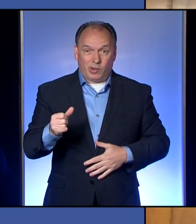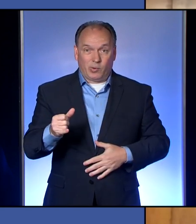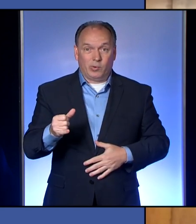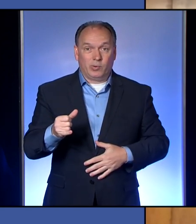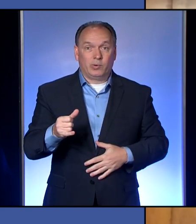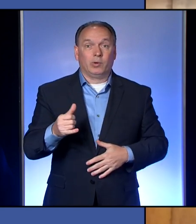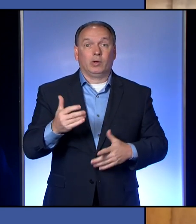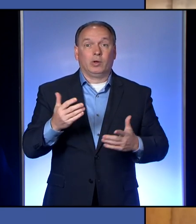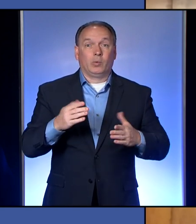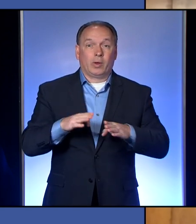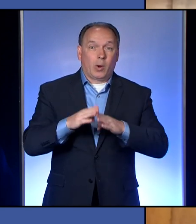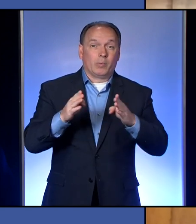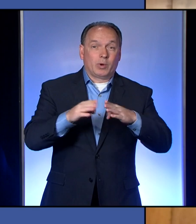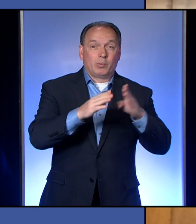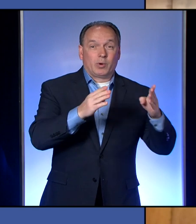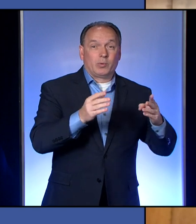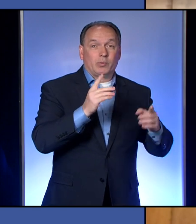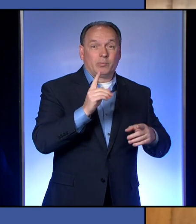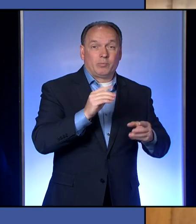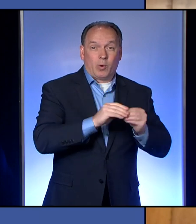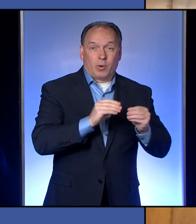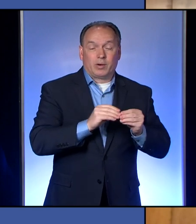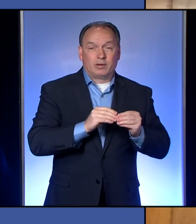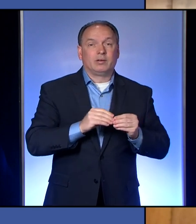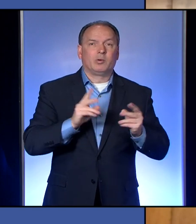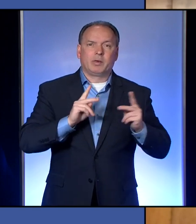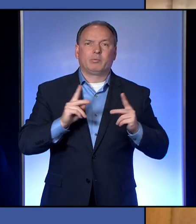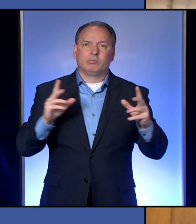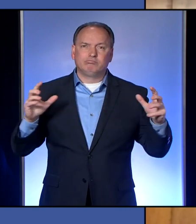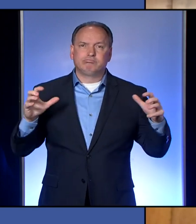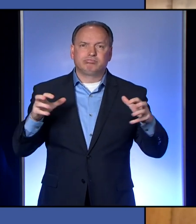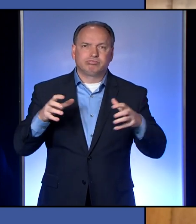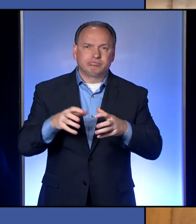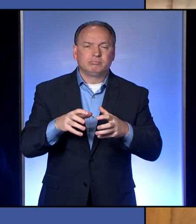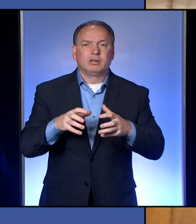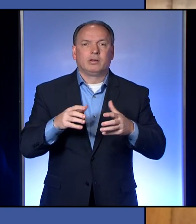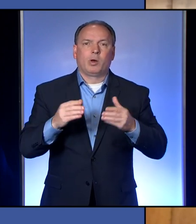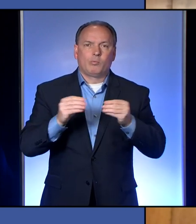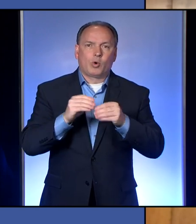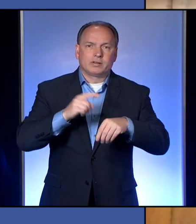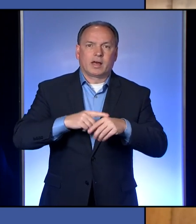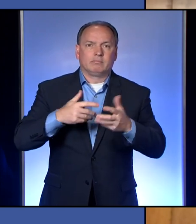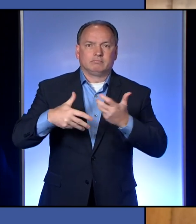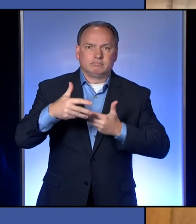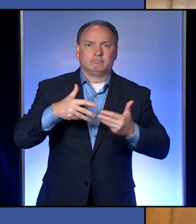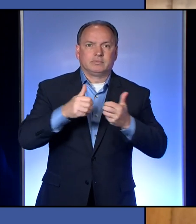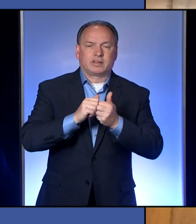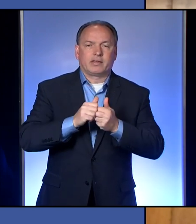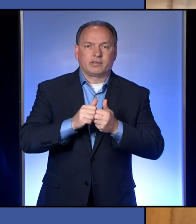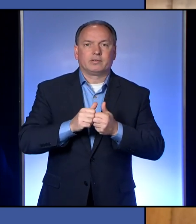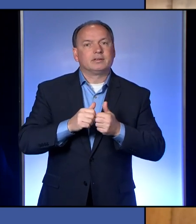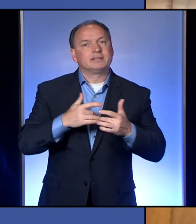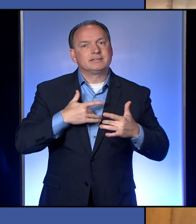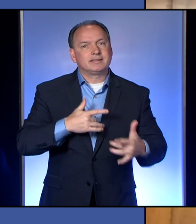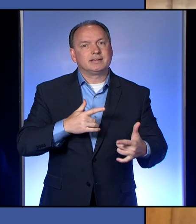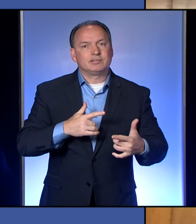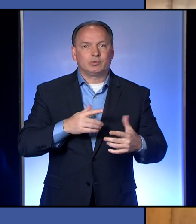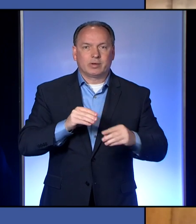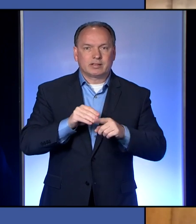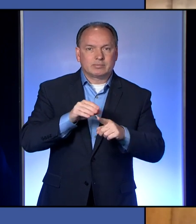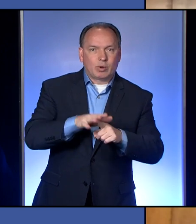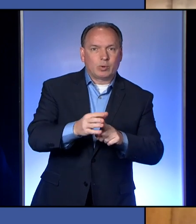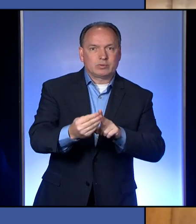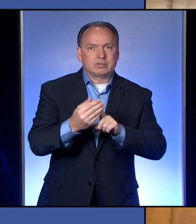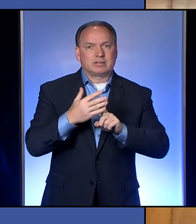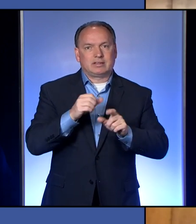because as people spend more time close together, they're more likely to expose each other to the virus.